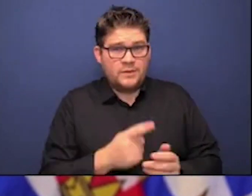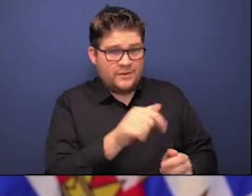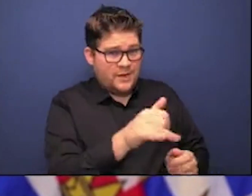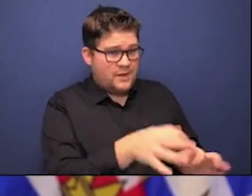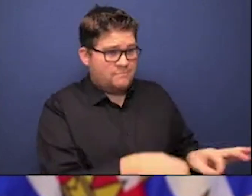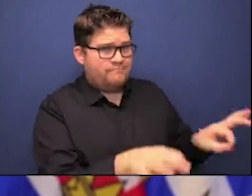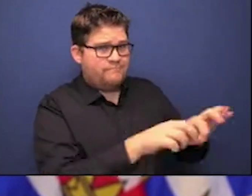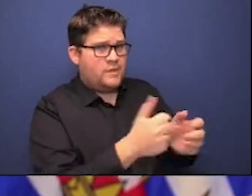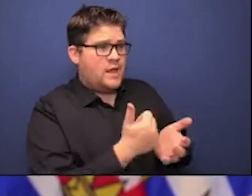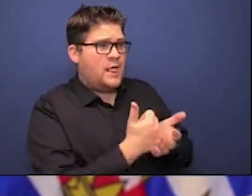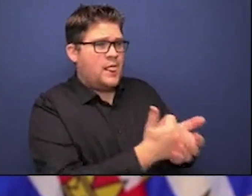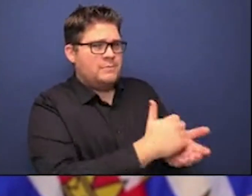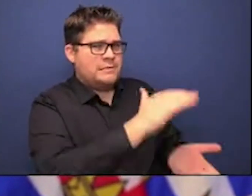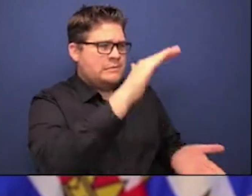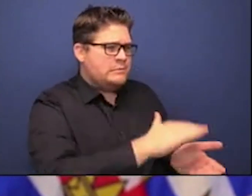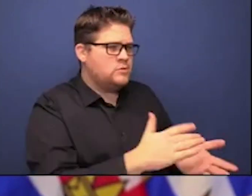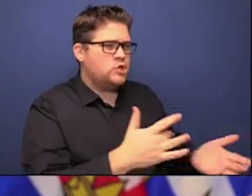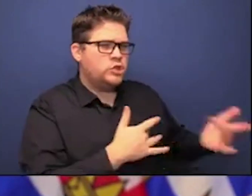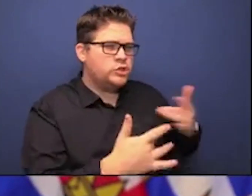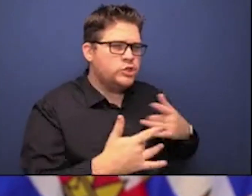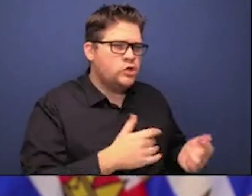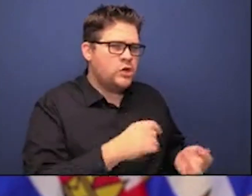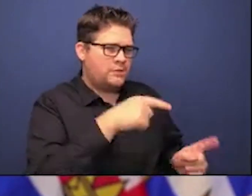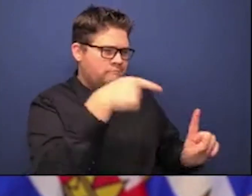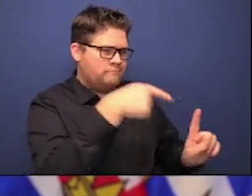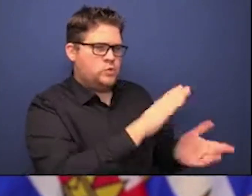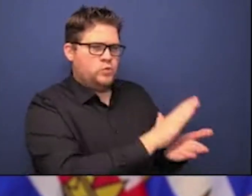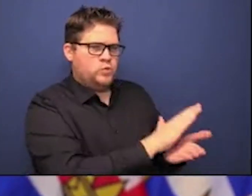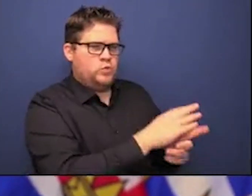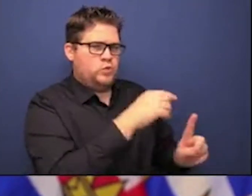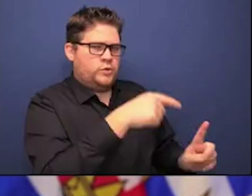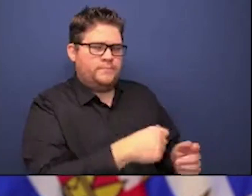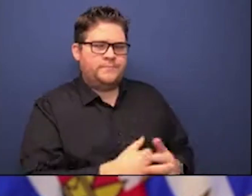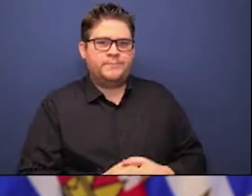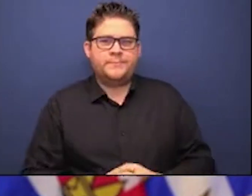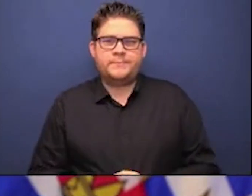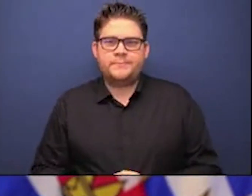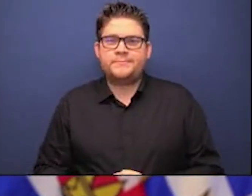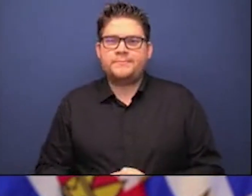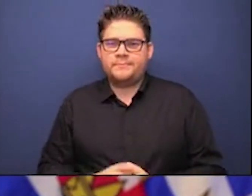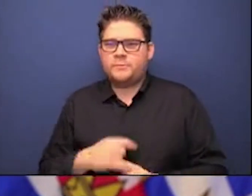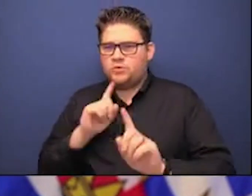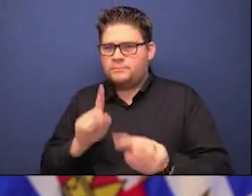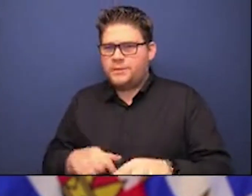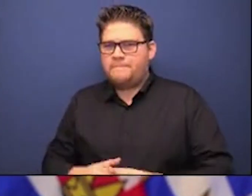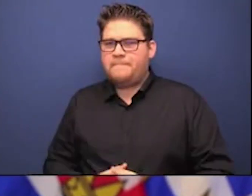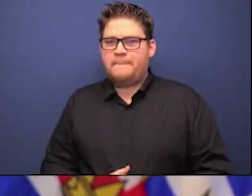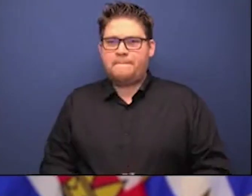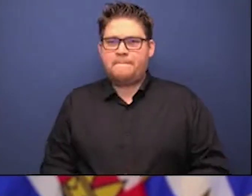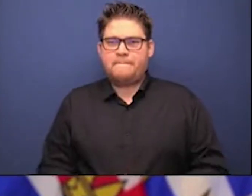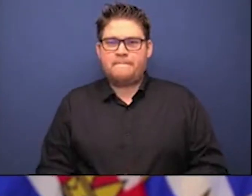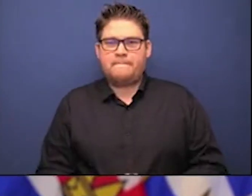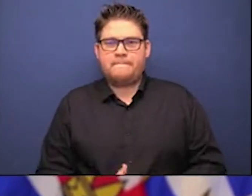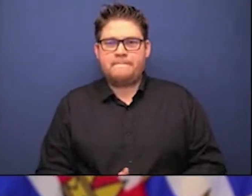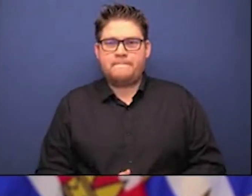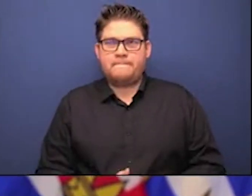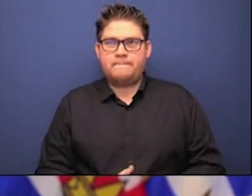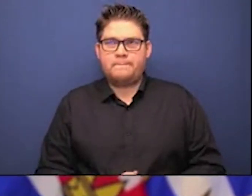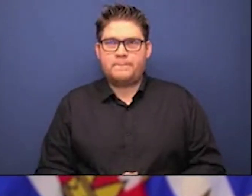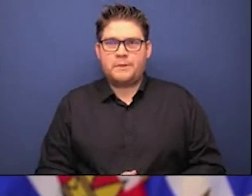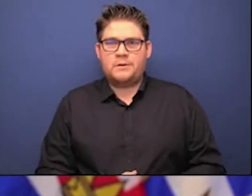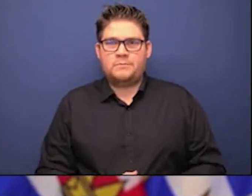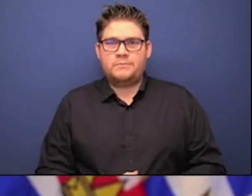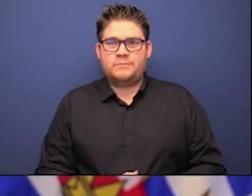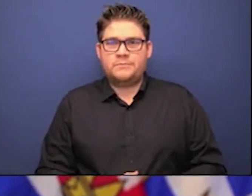concerns right now within schools? The things that we are learning about this virus is that it does not